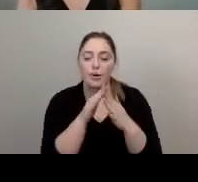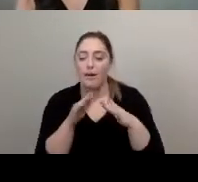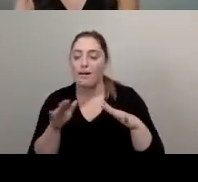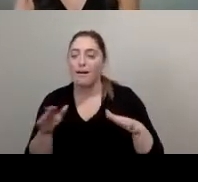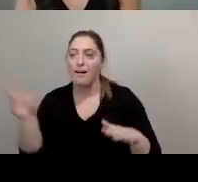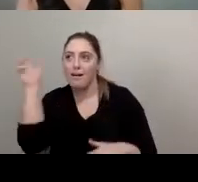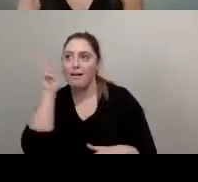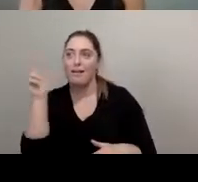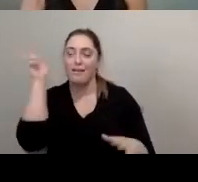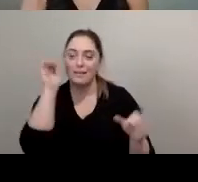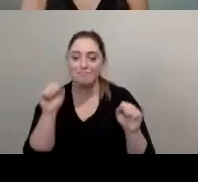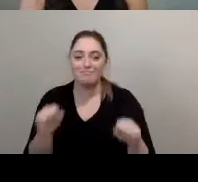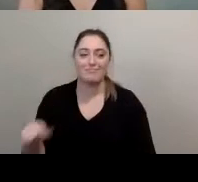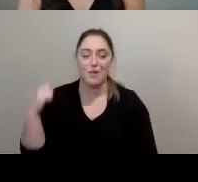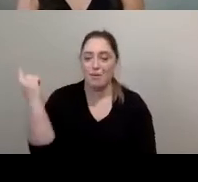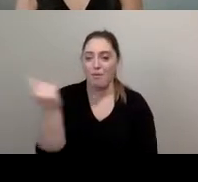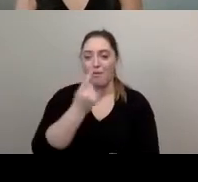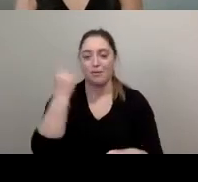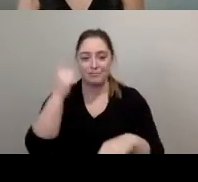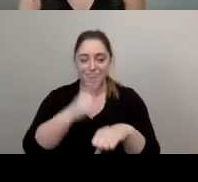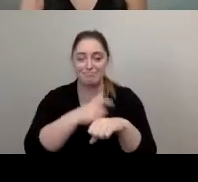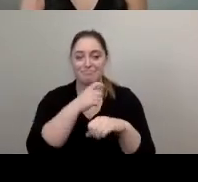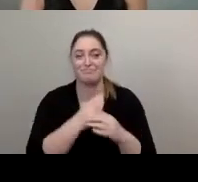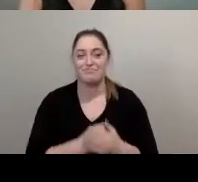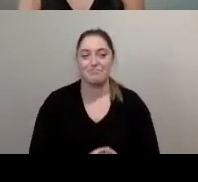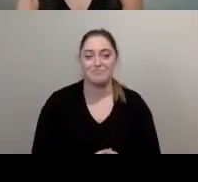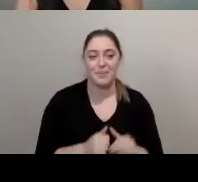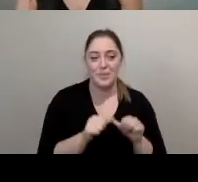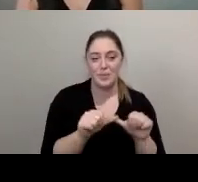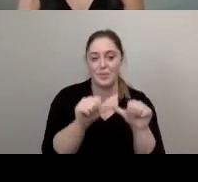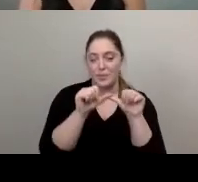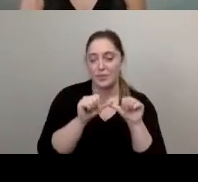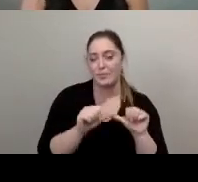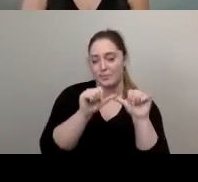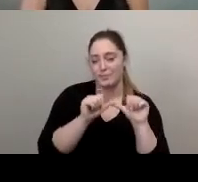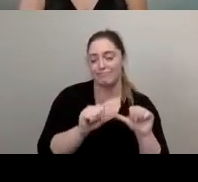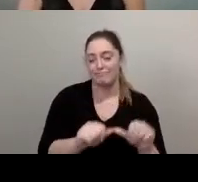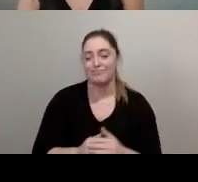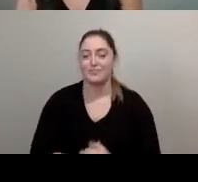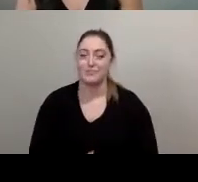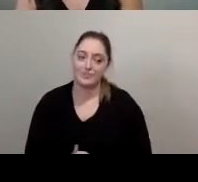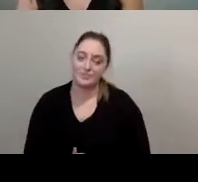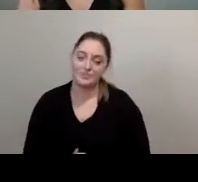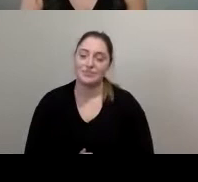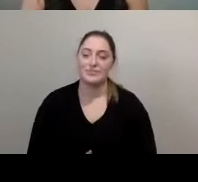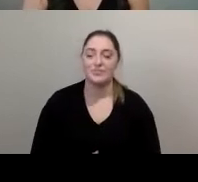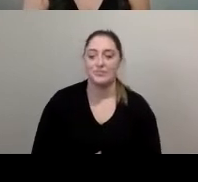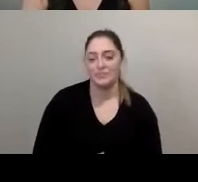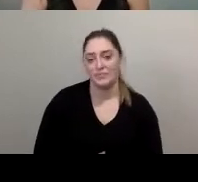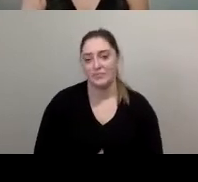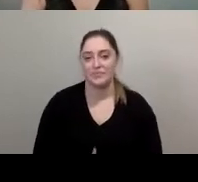Girl, the time. Girl, when they